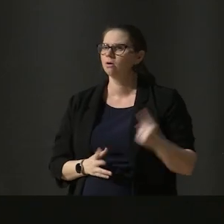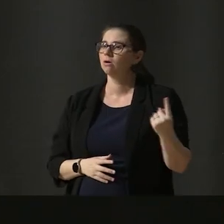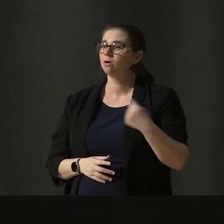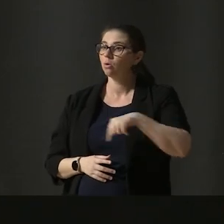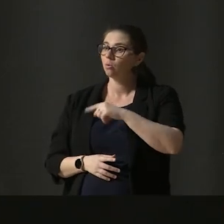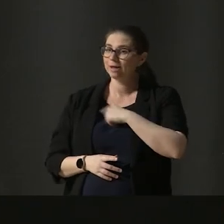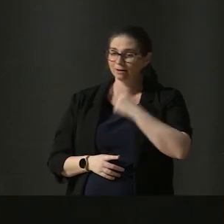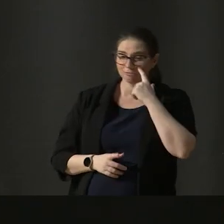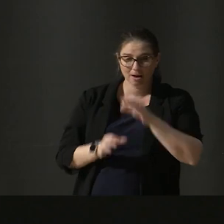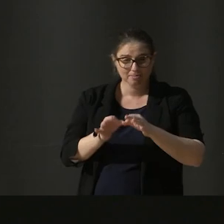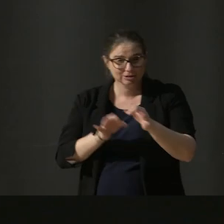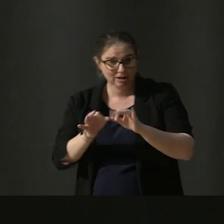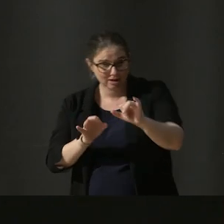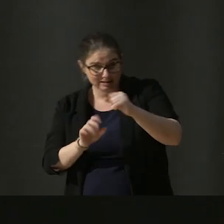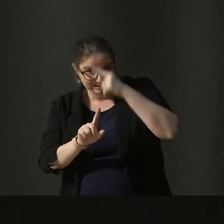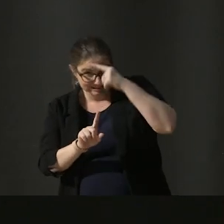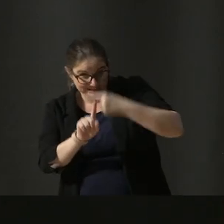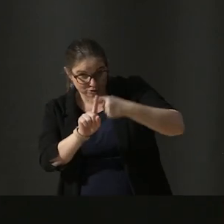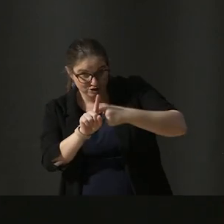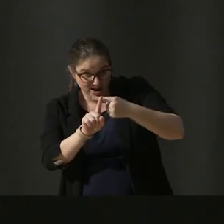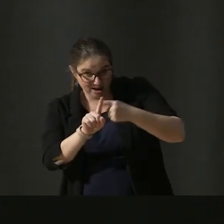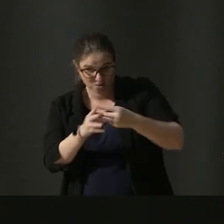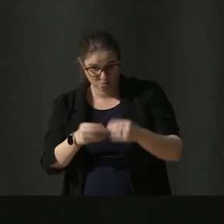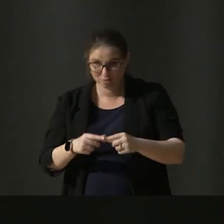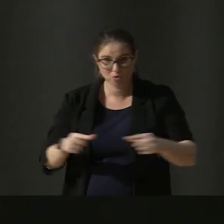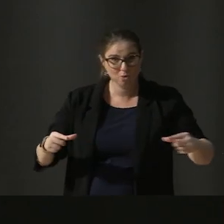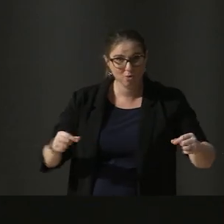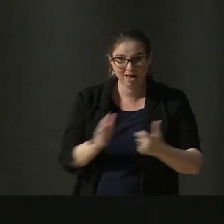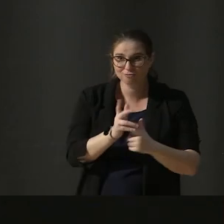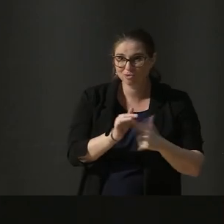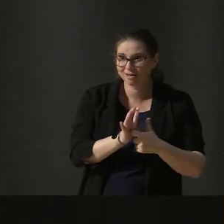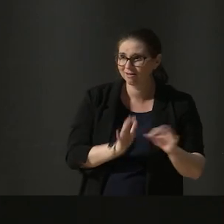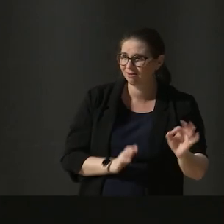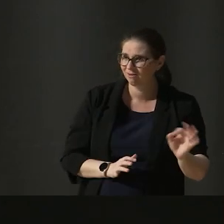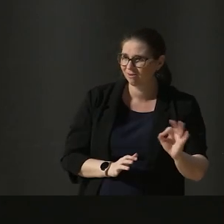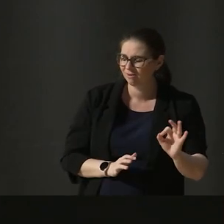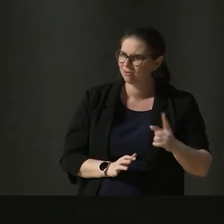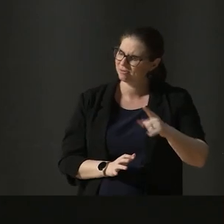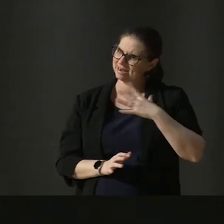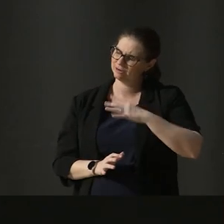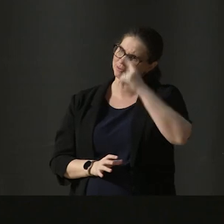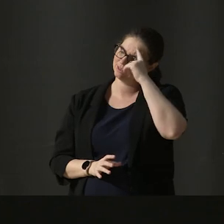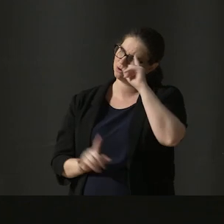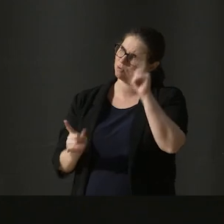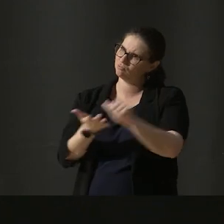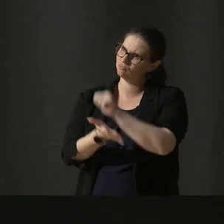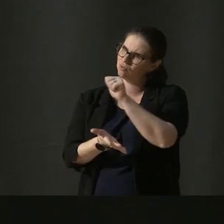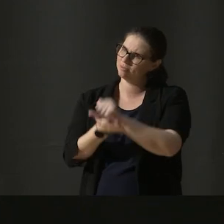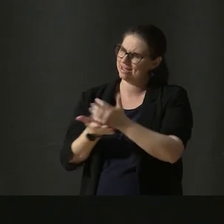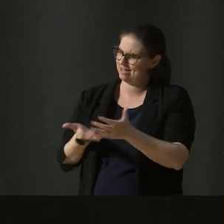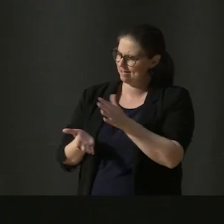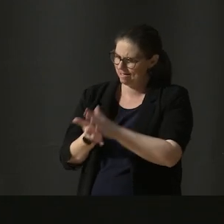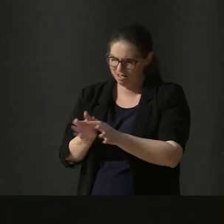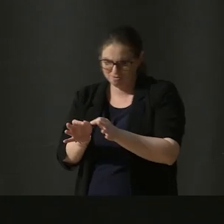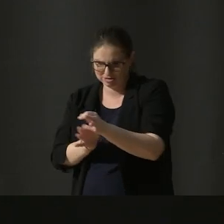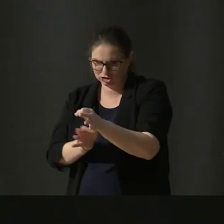temperature with a ruler and we don't calculate speed with measuring cups. So what's the most appropriate instrument of